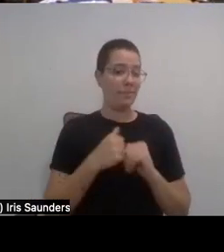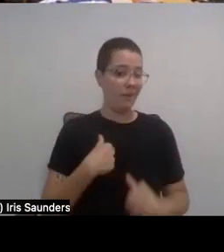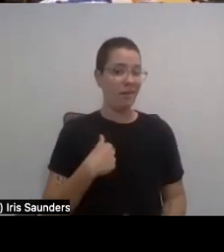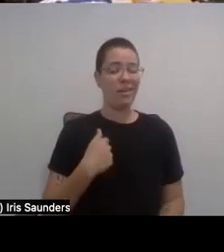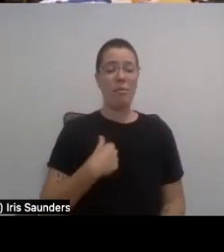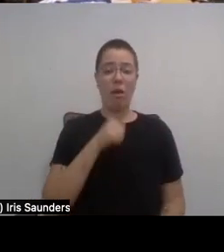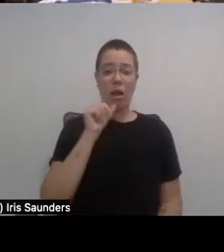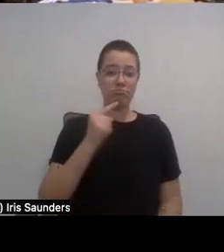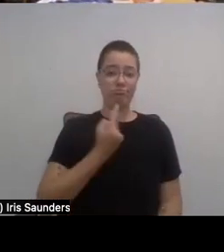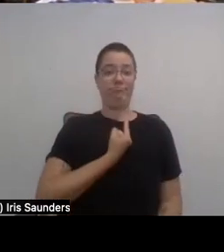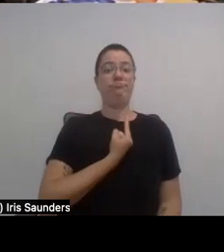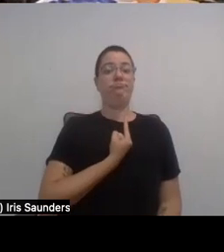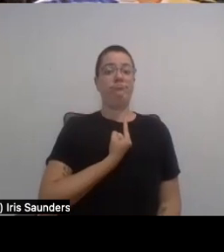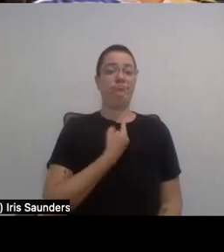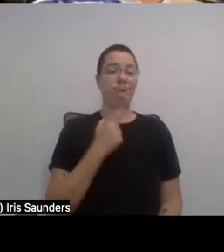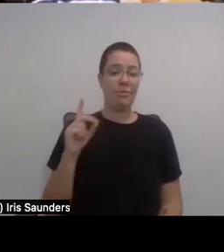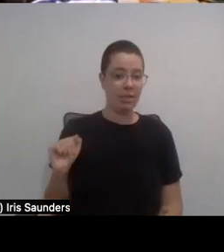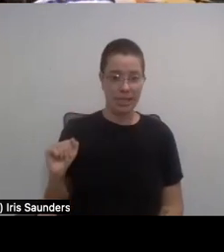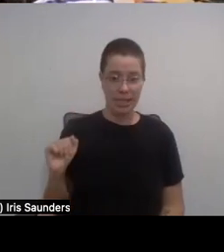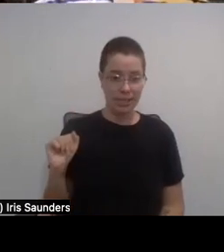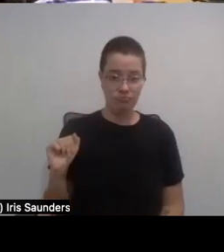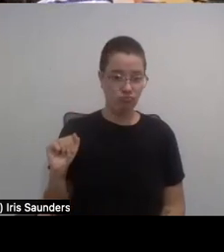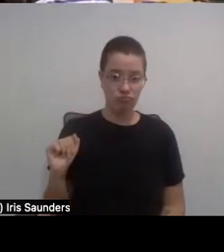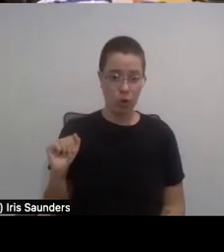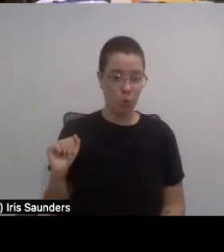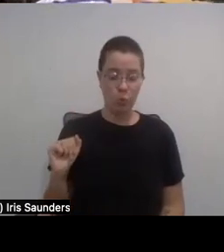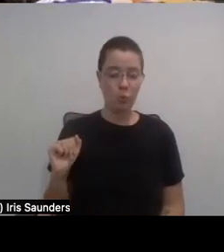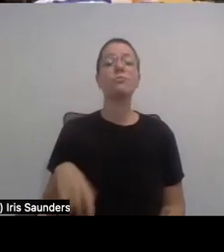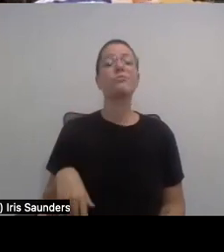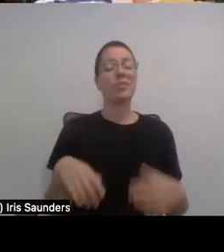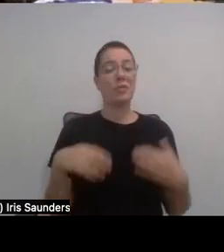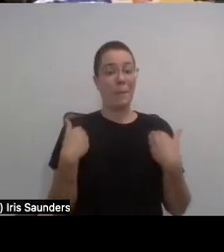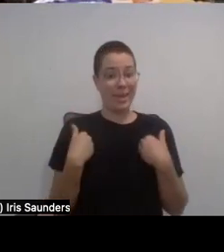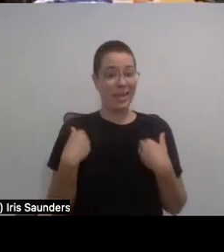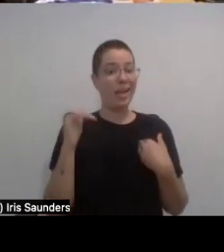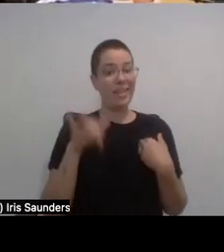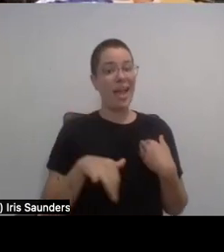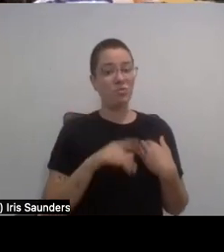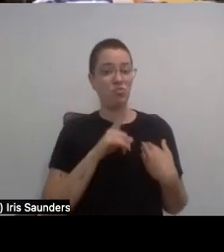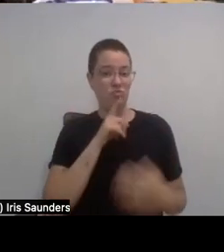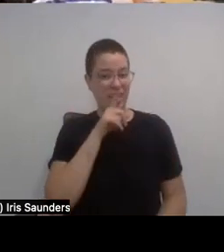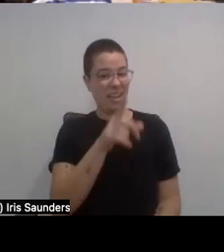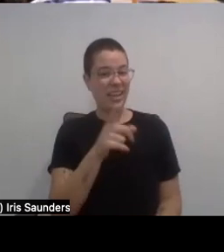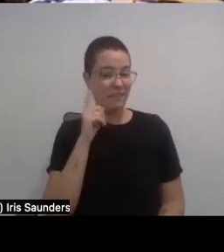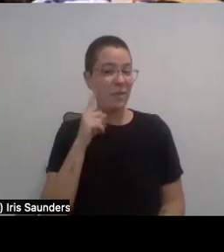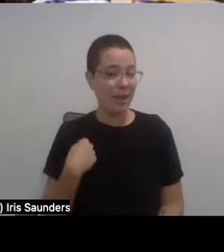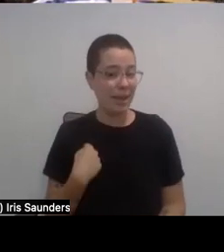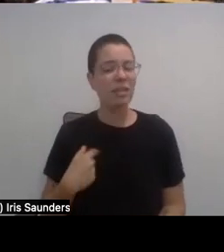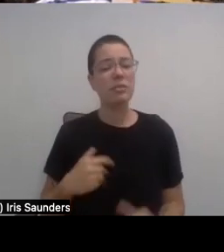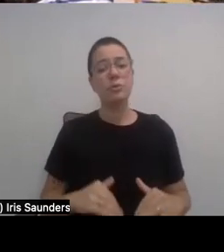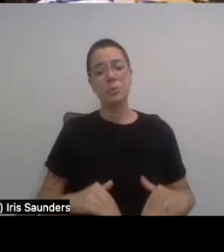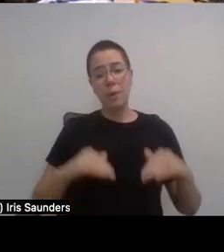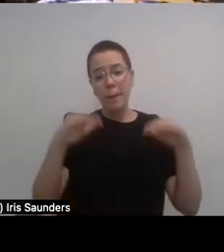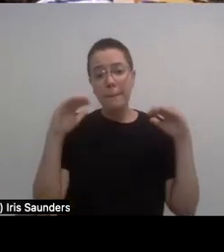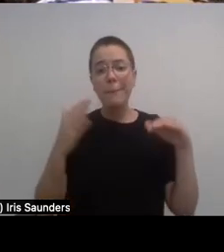just representing people with disabilities. And to me, that's always been a reality. know, growing up, my